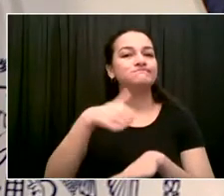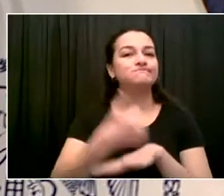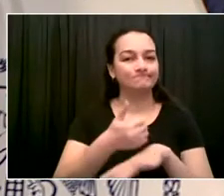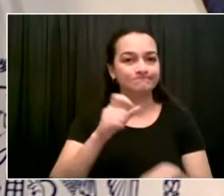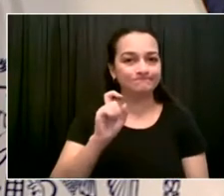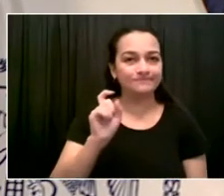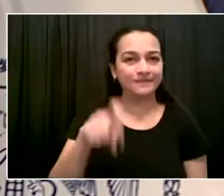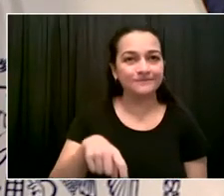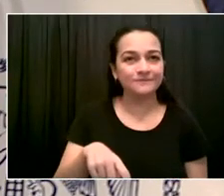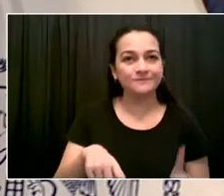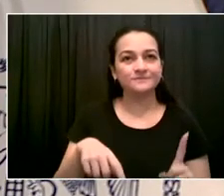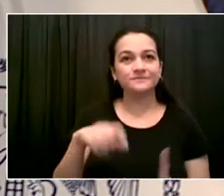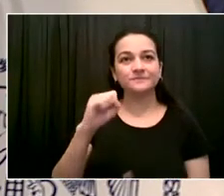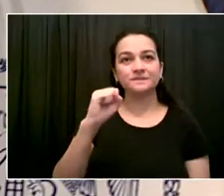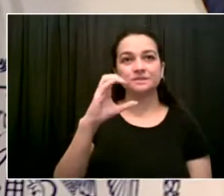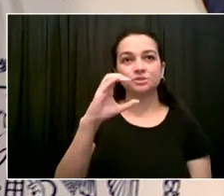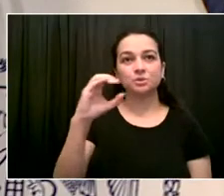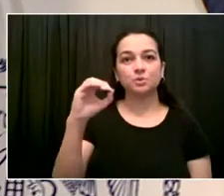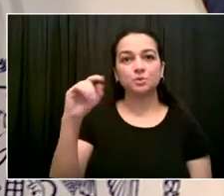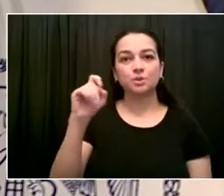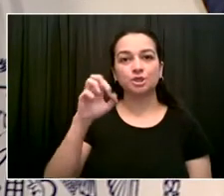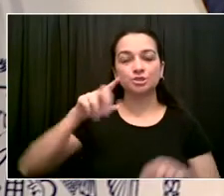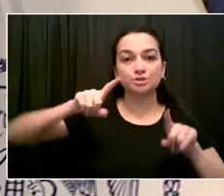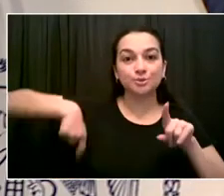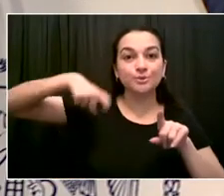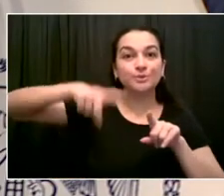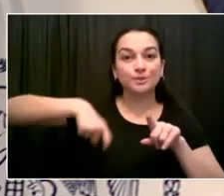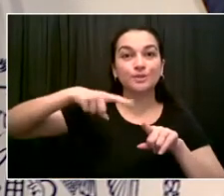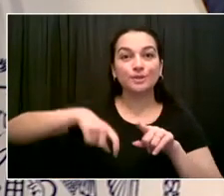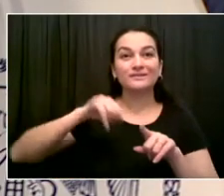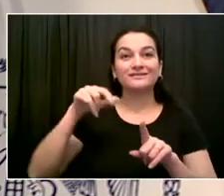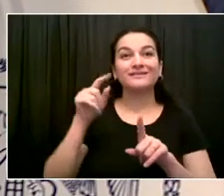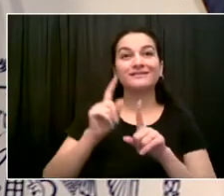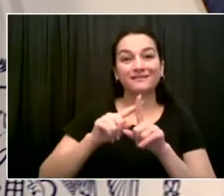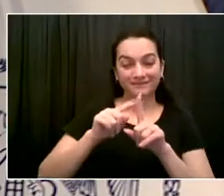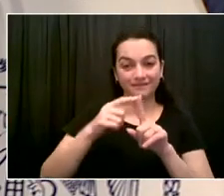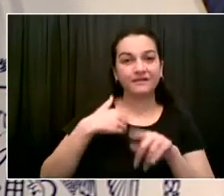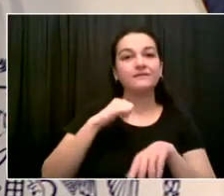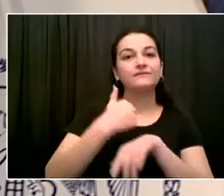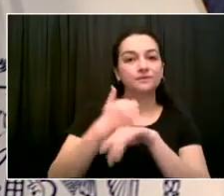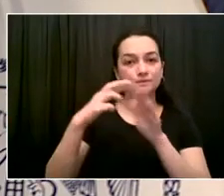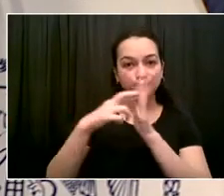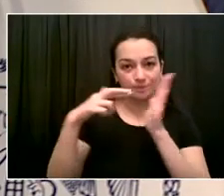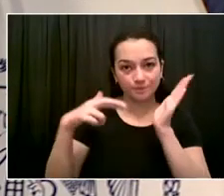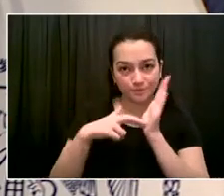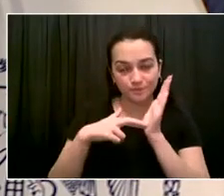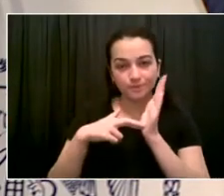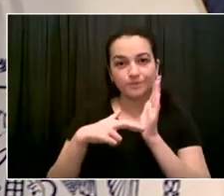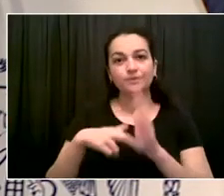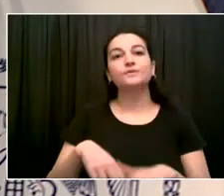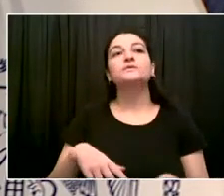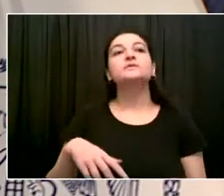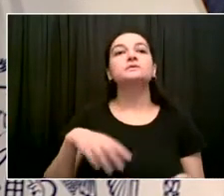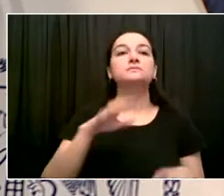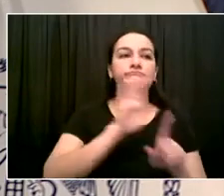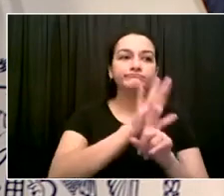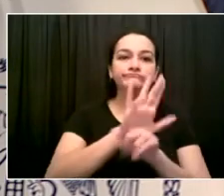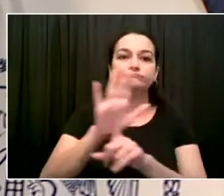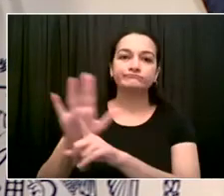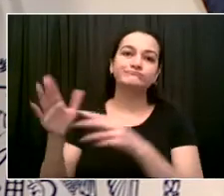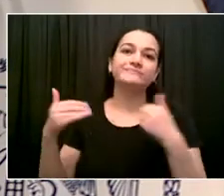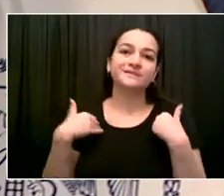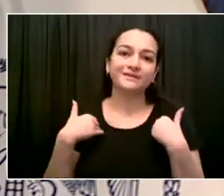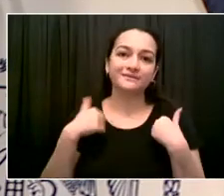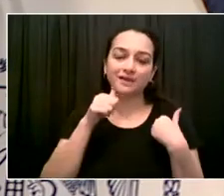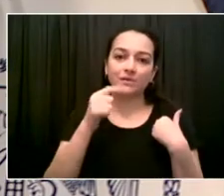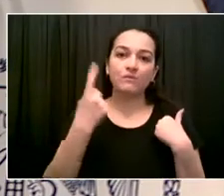place that helped us last year. We're going to keep looking at that. So always on the table, different requirements we can put in place, different ways we